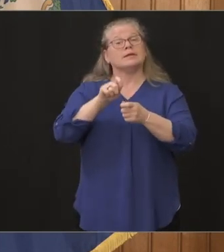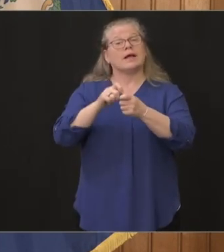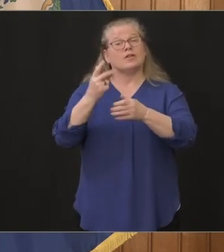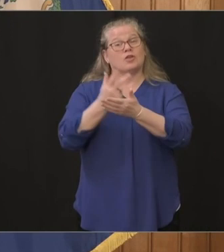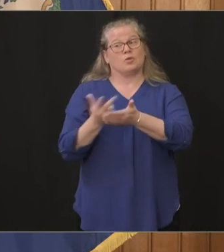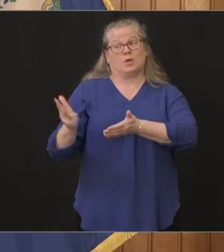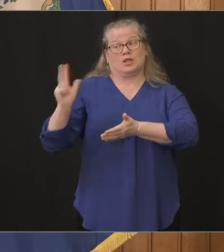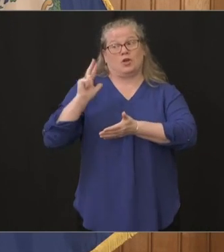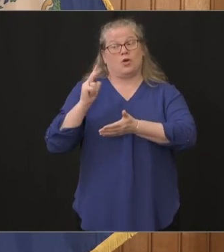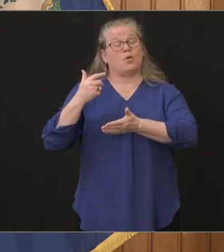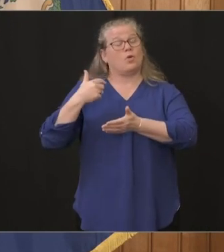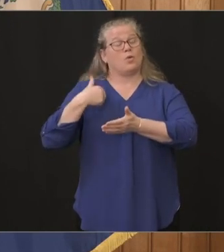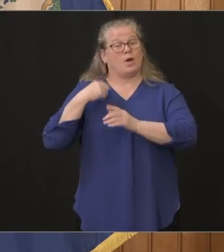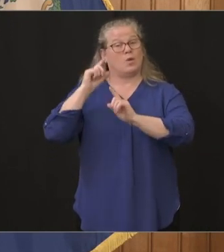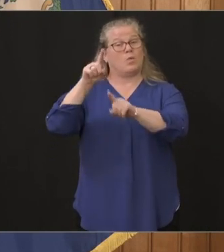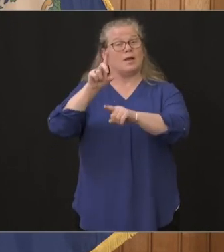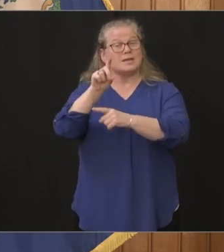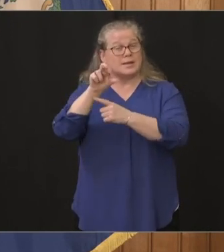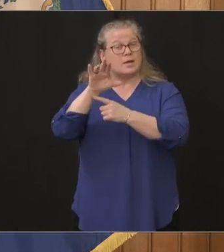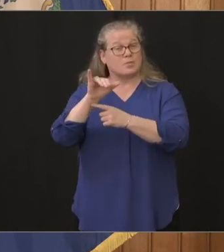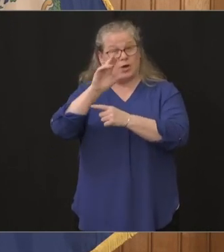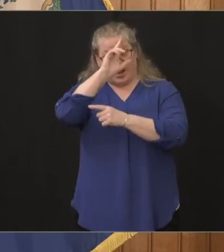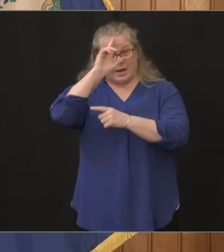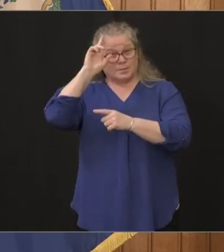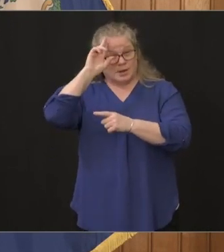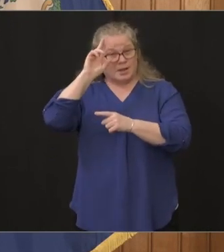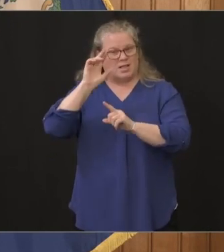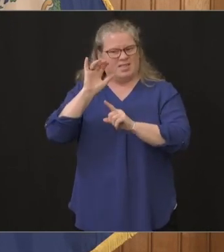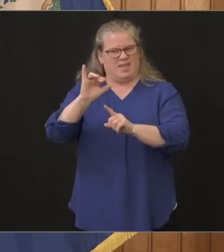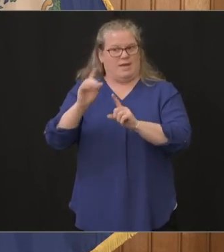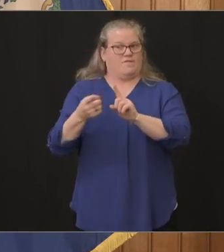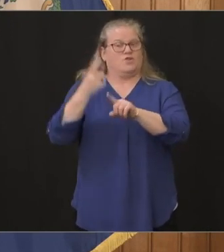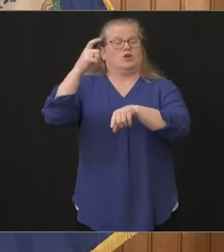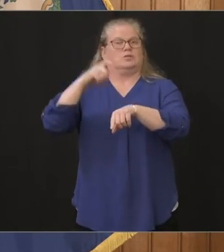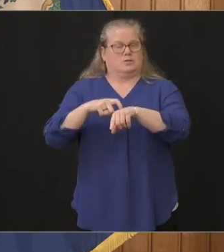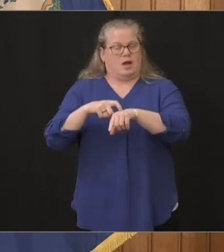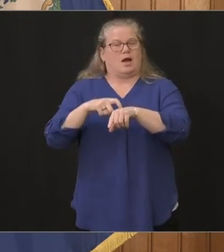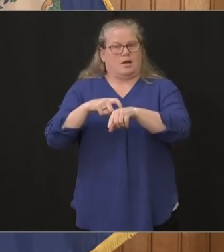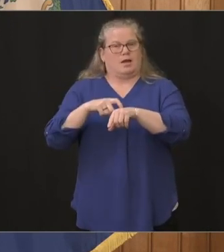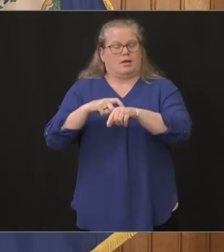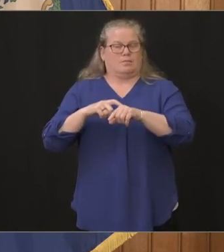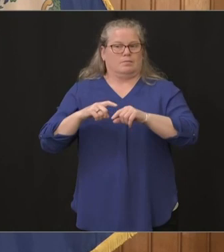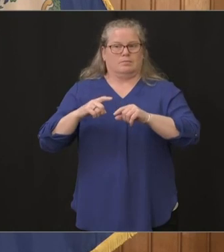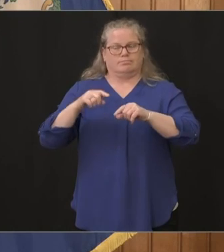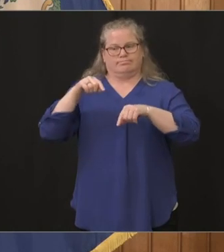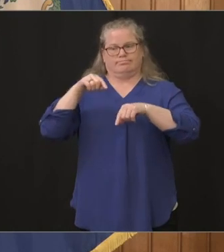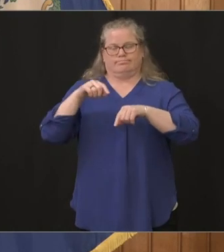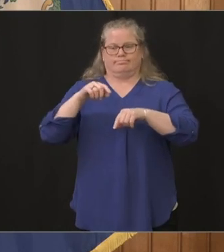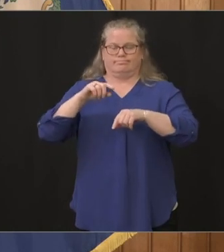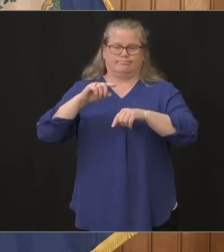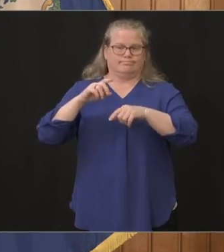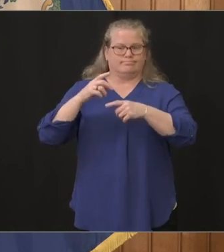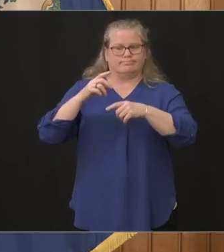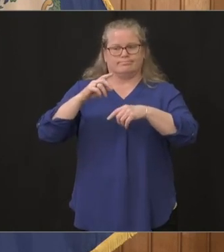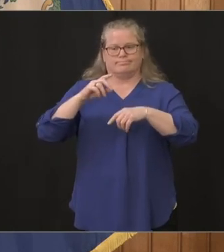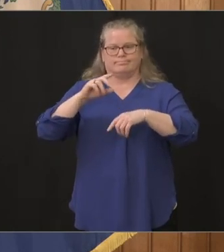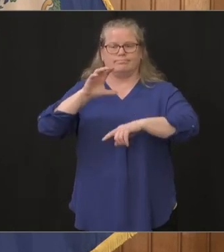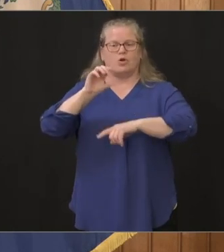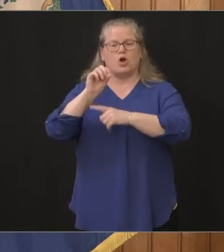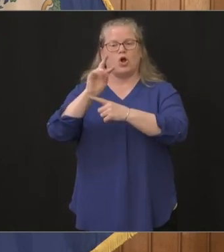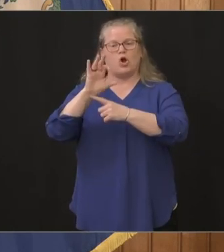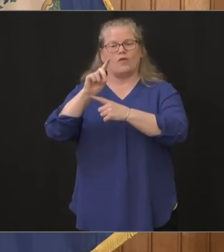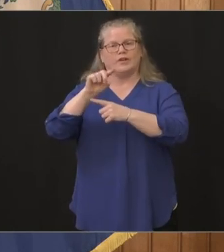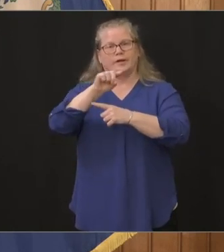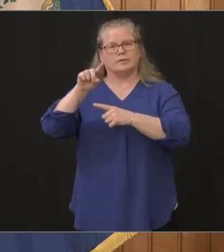Hospital when we had our very first COVID related infection and now three weeks